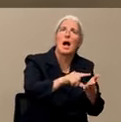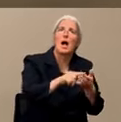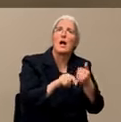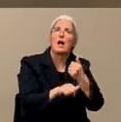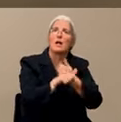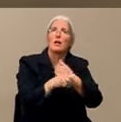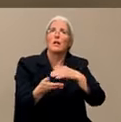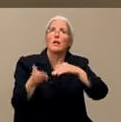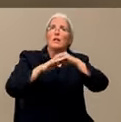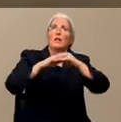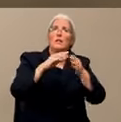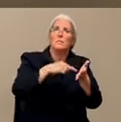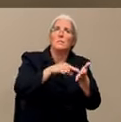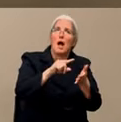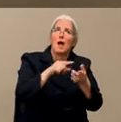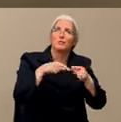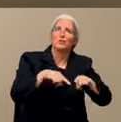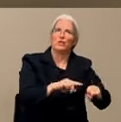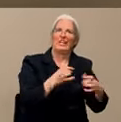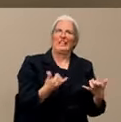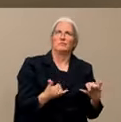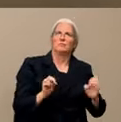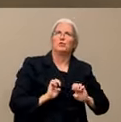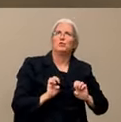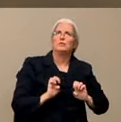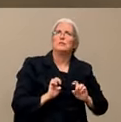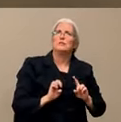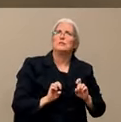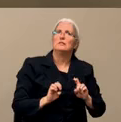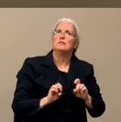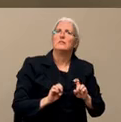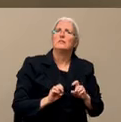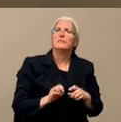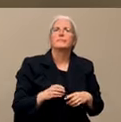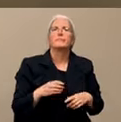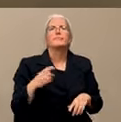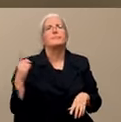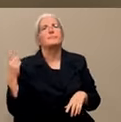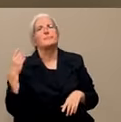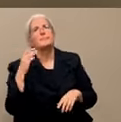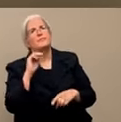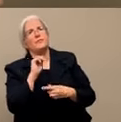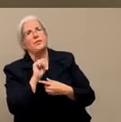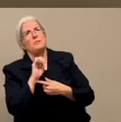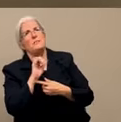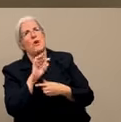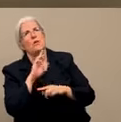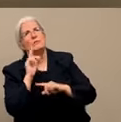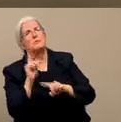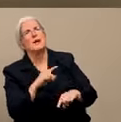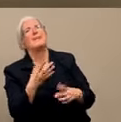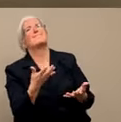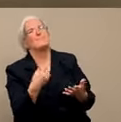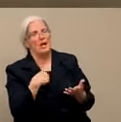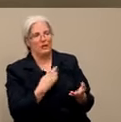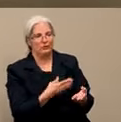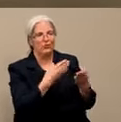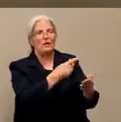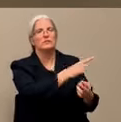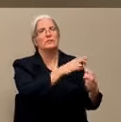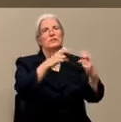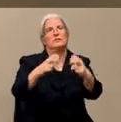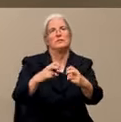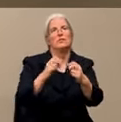Well, I'd first suggest that they talk to their employer and then if they need additional information,